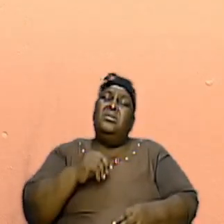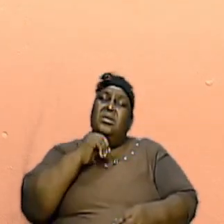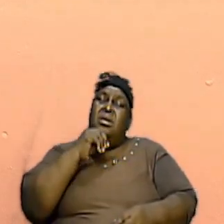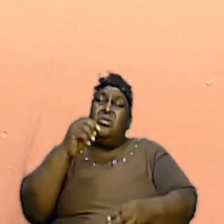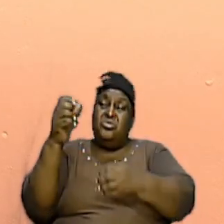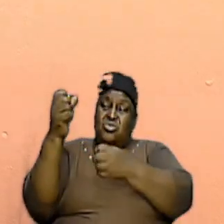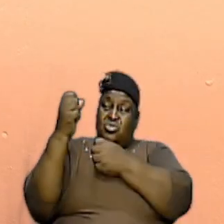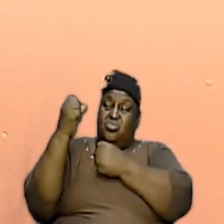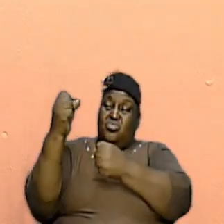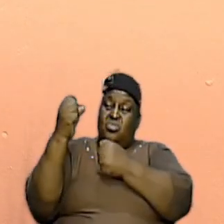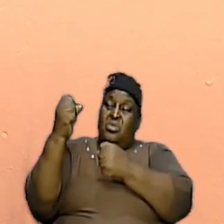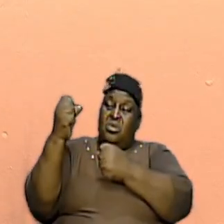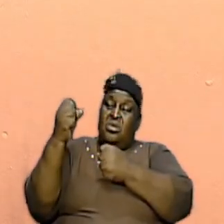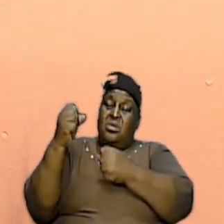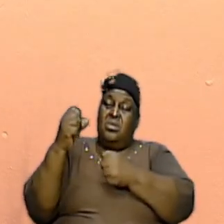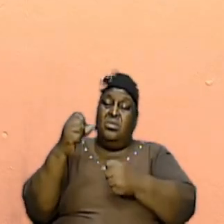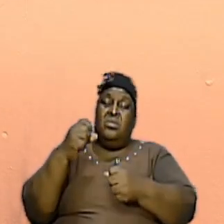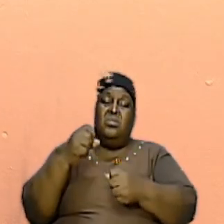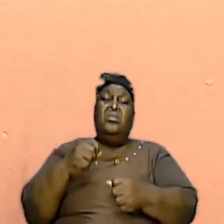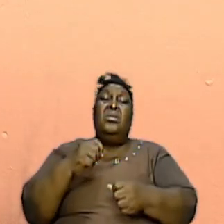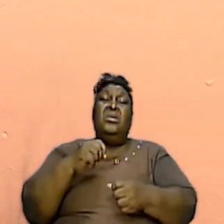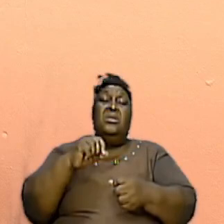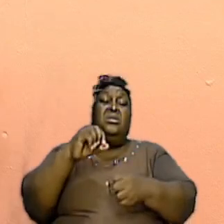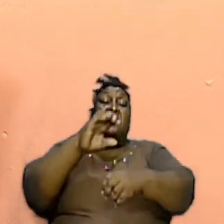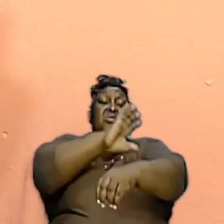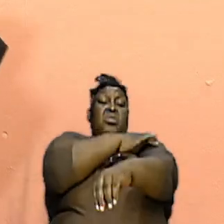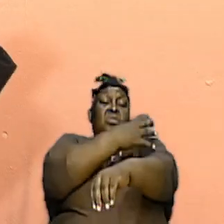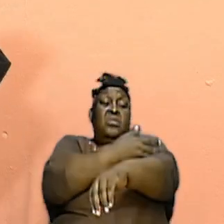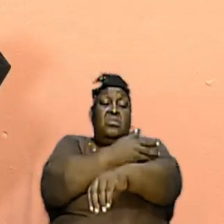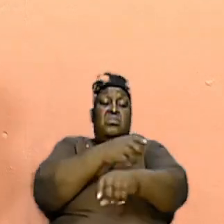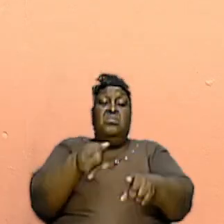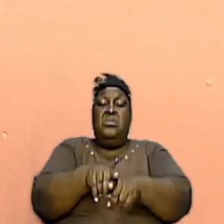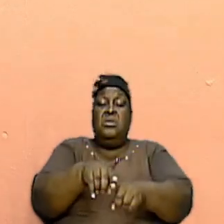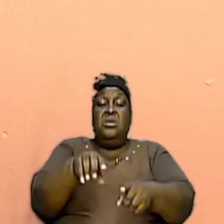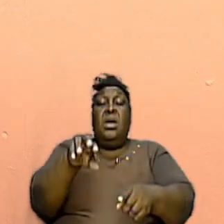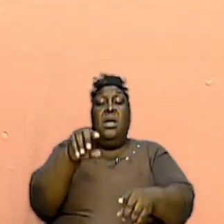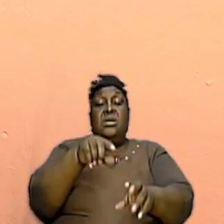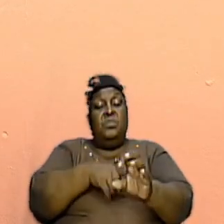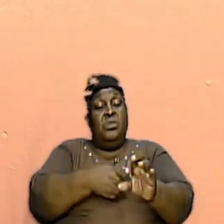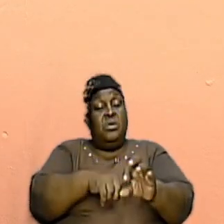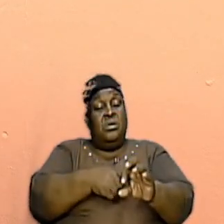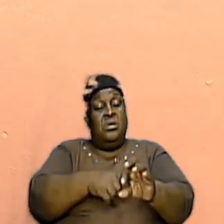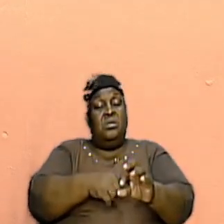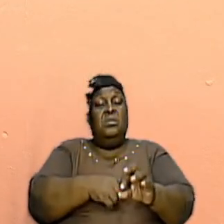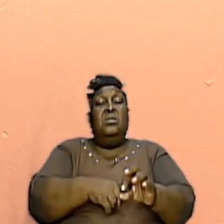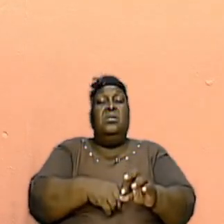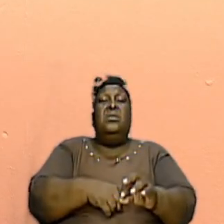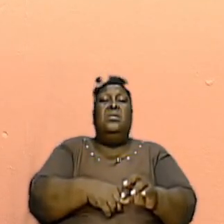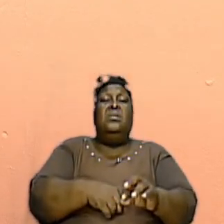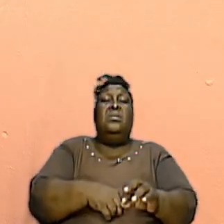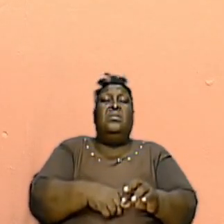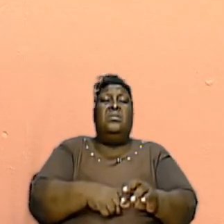as strong, it is not as potent as it was at the beginning. You know, the process of